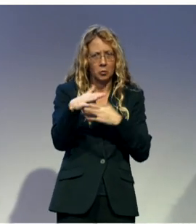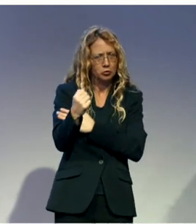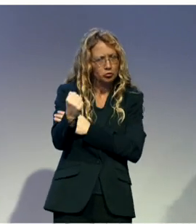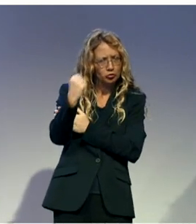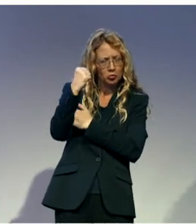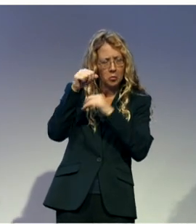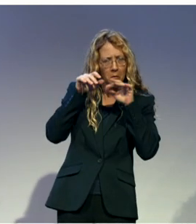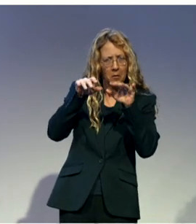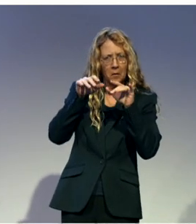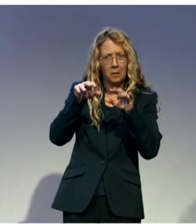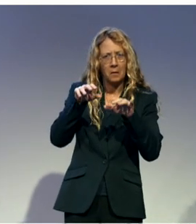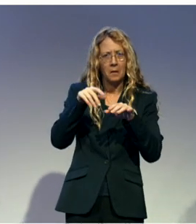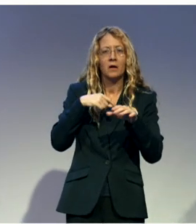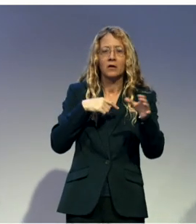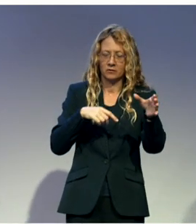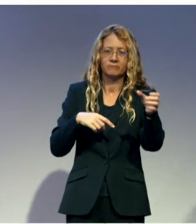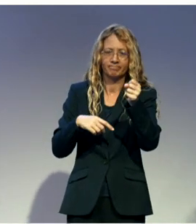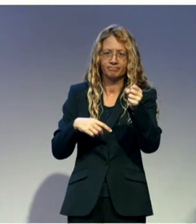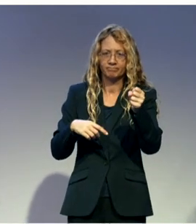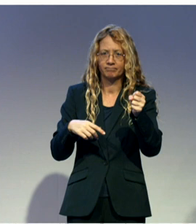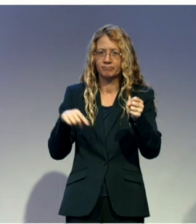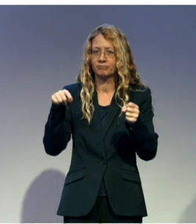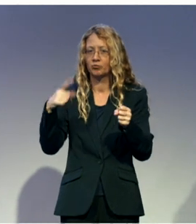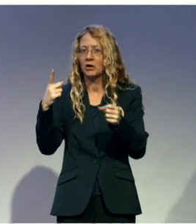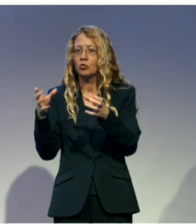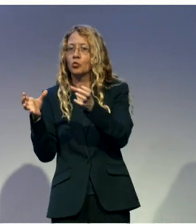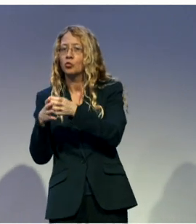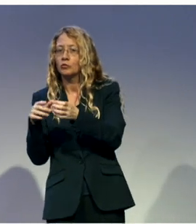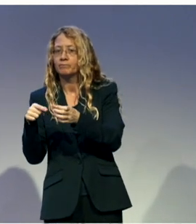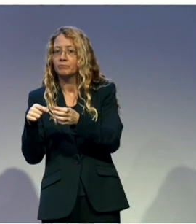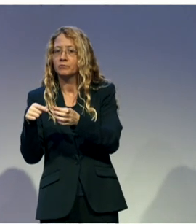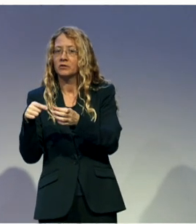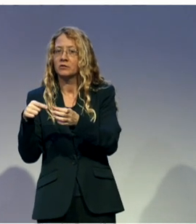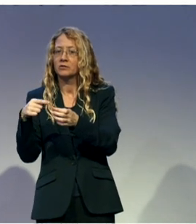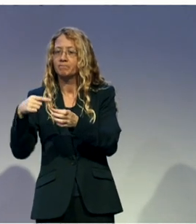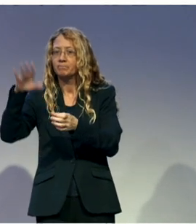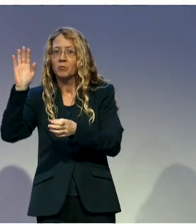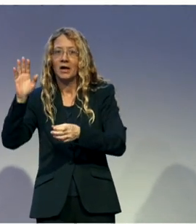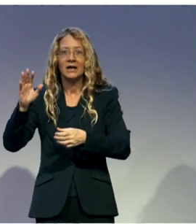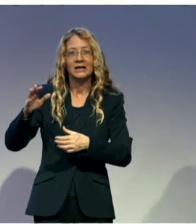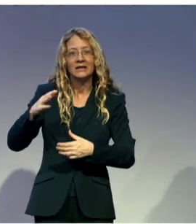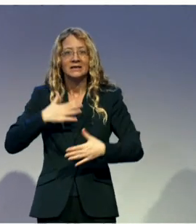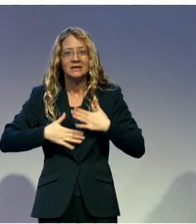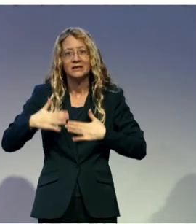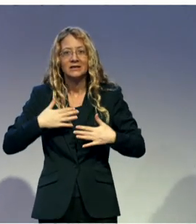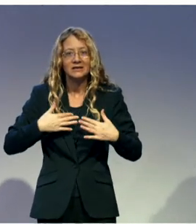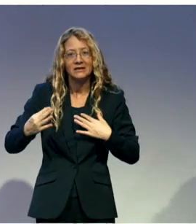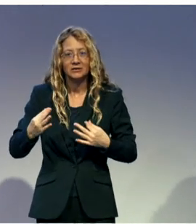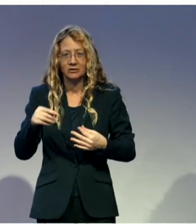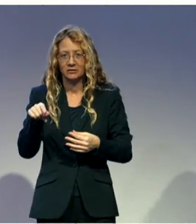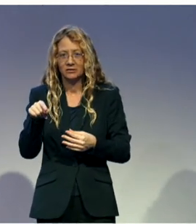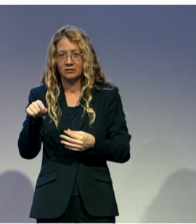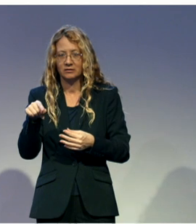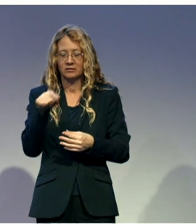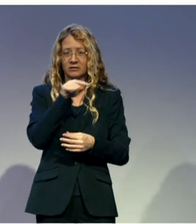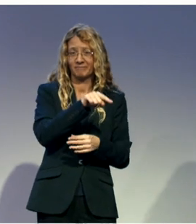among them is the Malawi Electoral Commission, which we found to be key. What we observed was that they needed